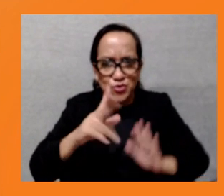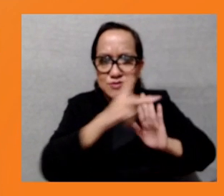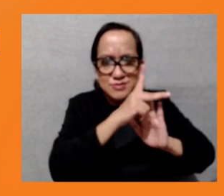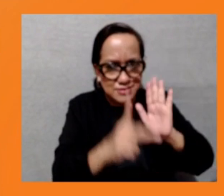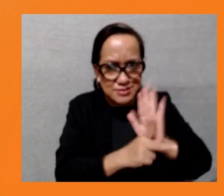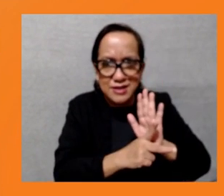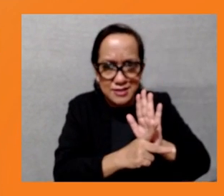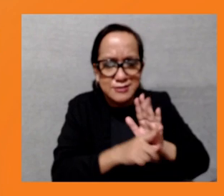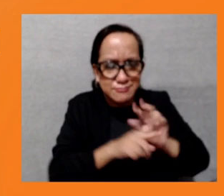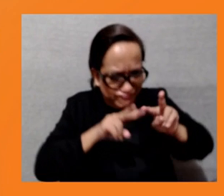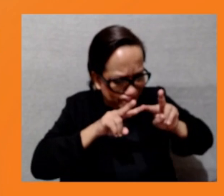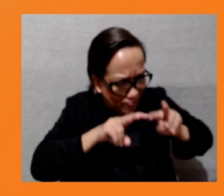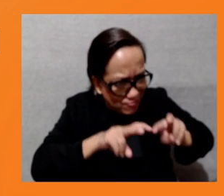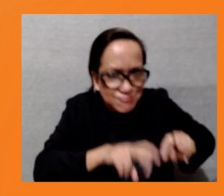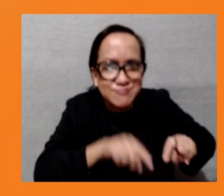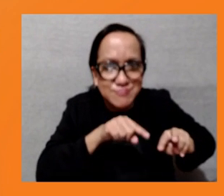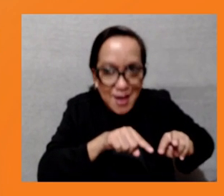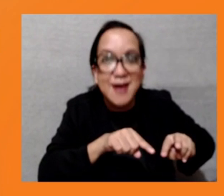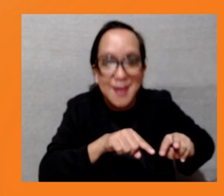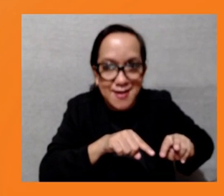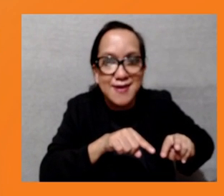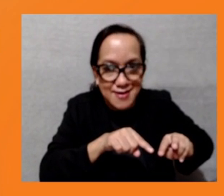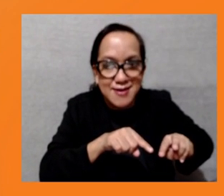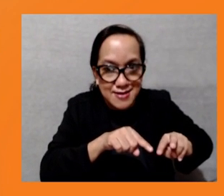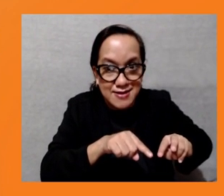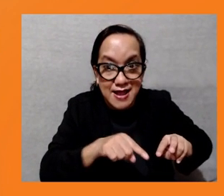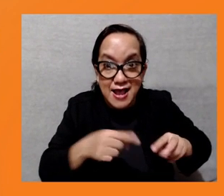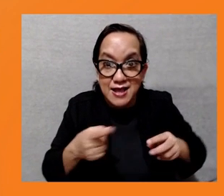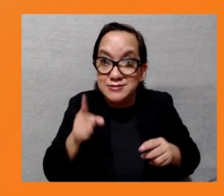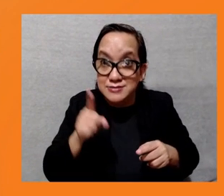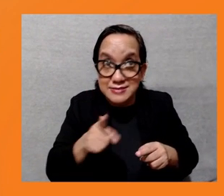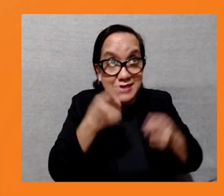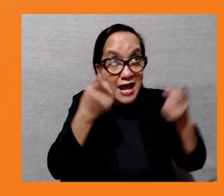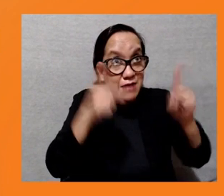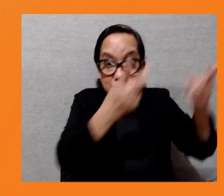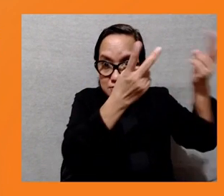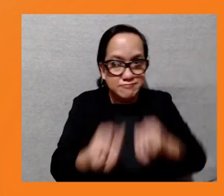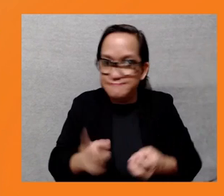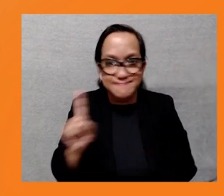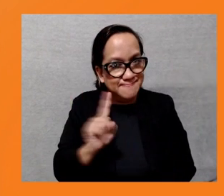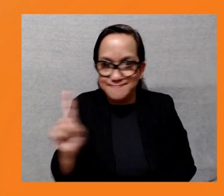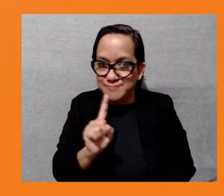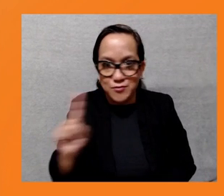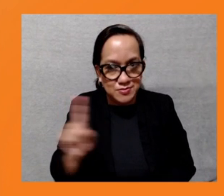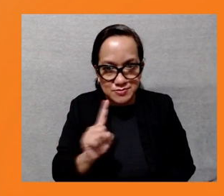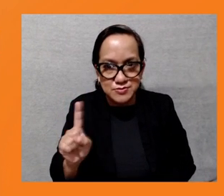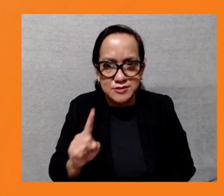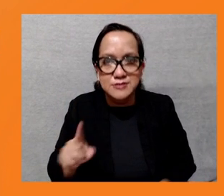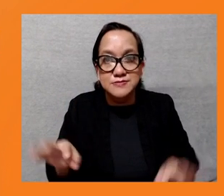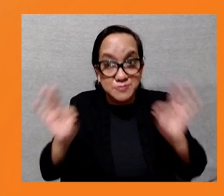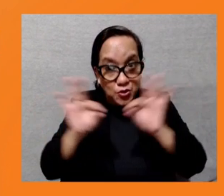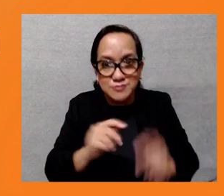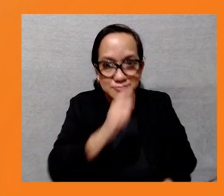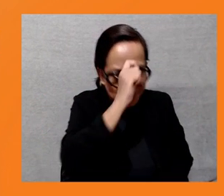approaches would apply in the new policy. Back to you, Ryan. Thank you, Bruce. I think we're officially out of